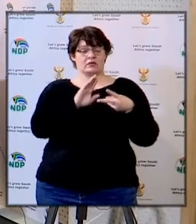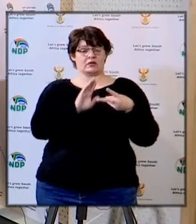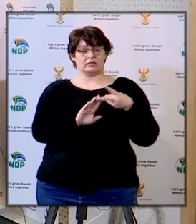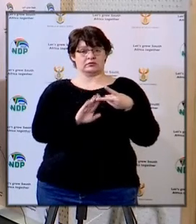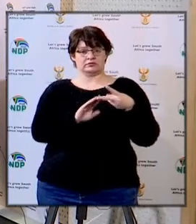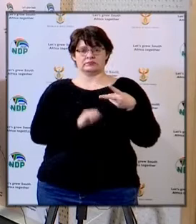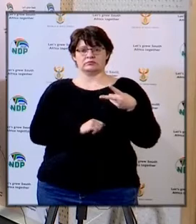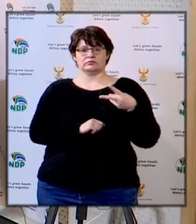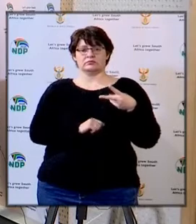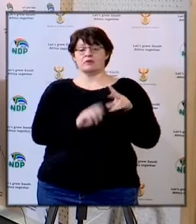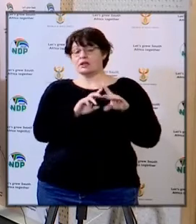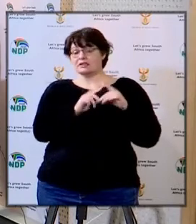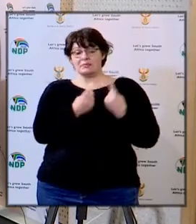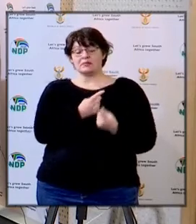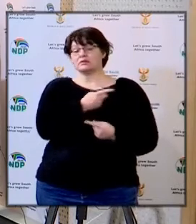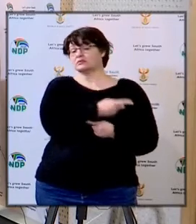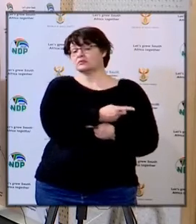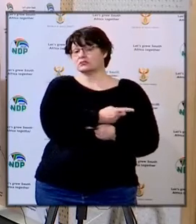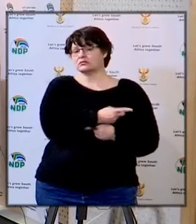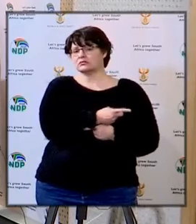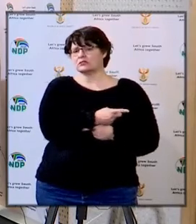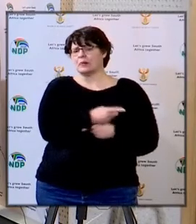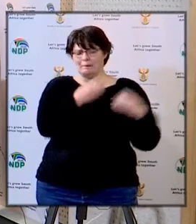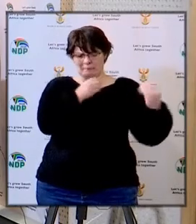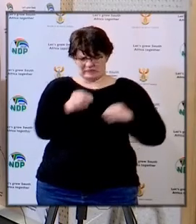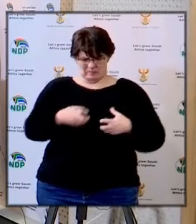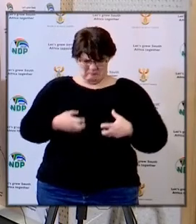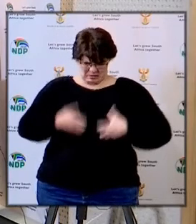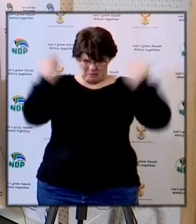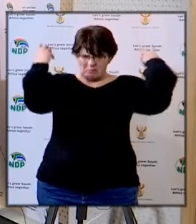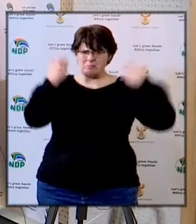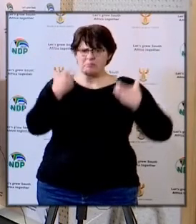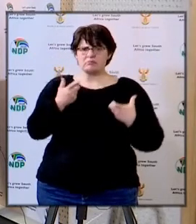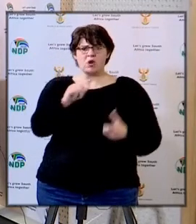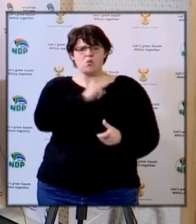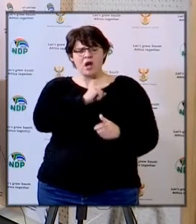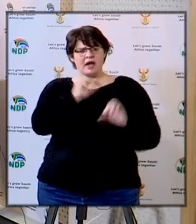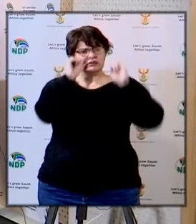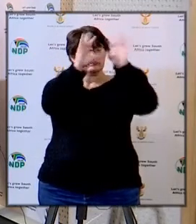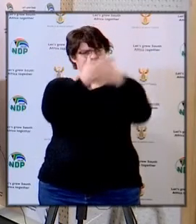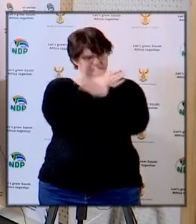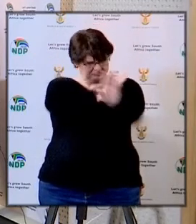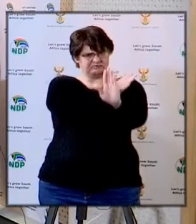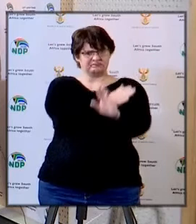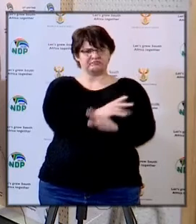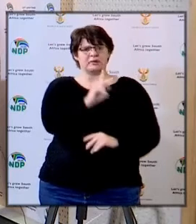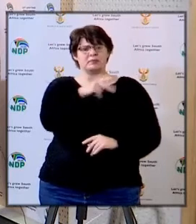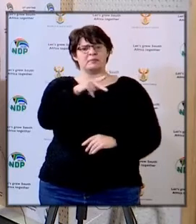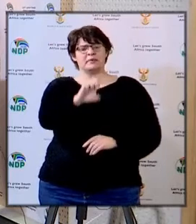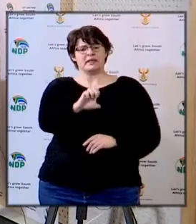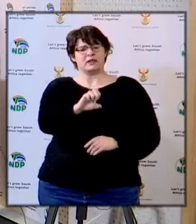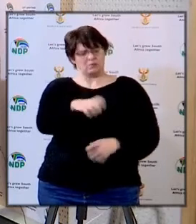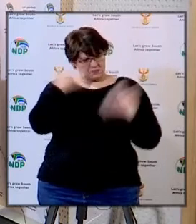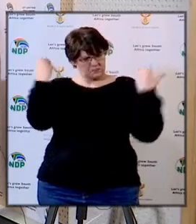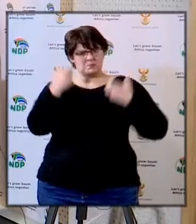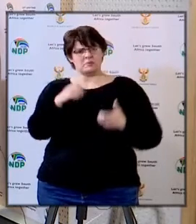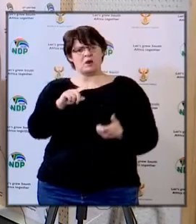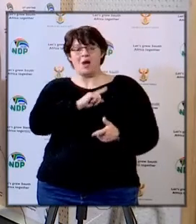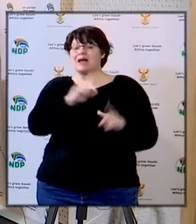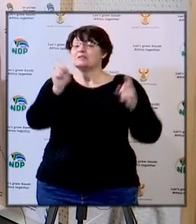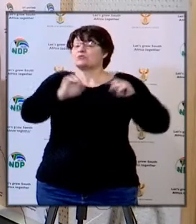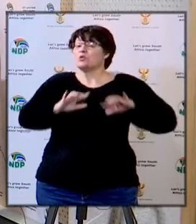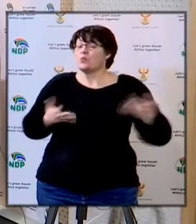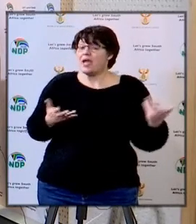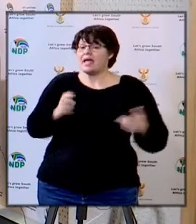question he's saying has the department reached out to the angry business people who blocked the delivery of PPEs especially